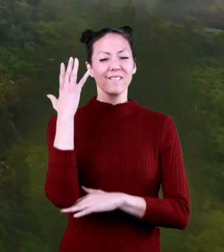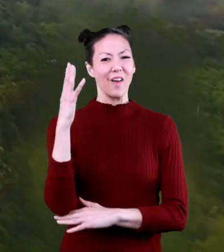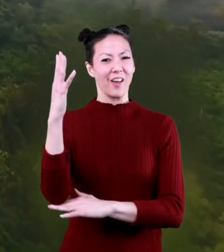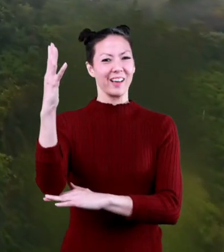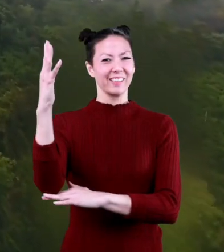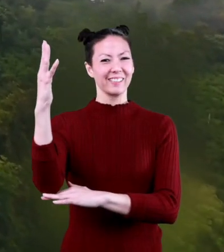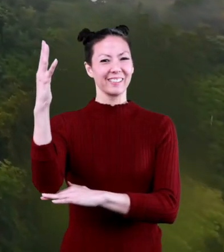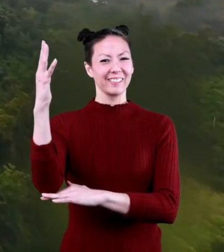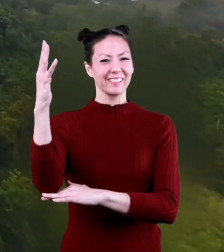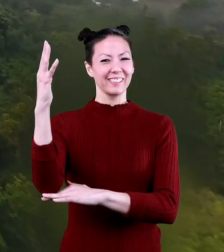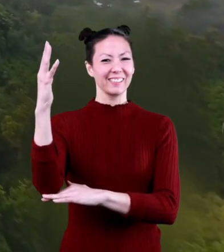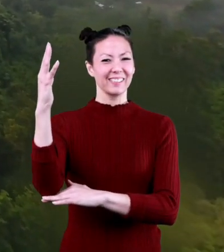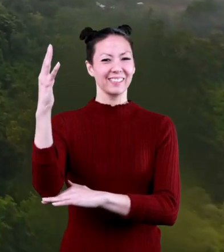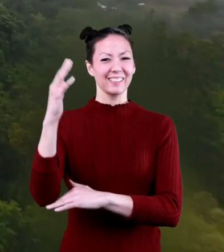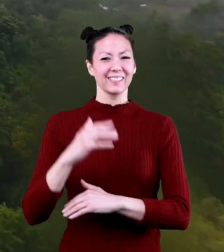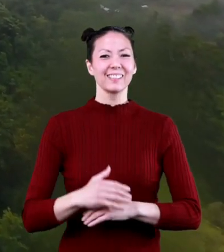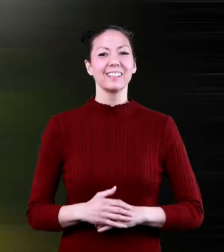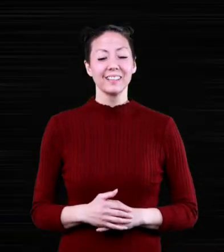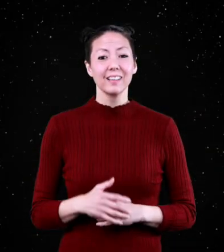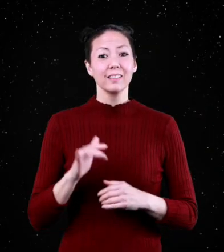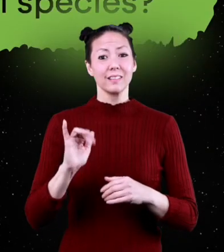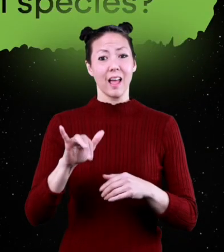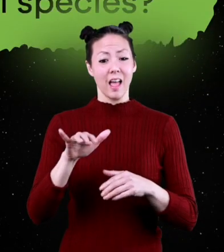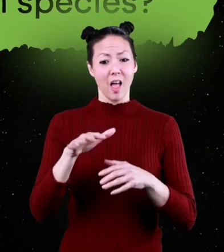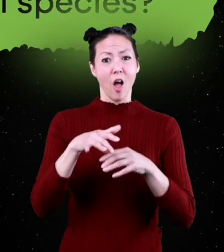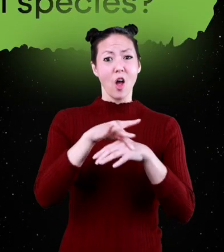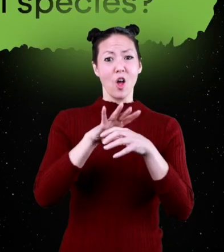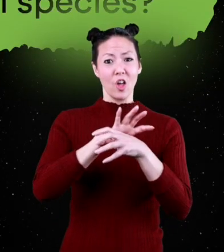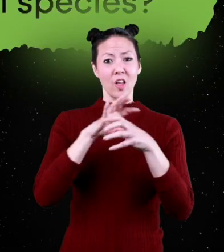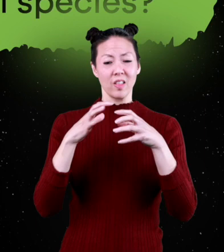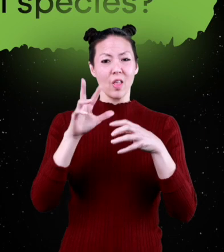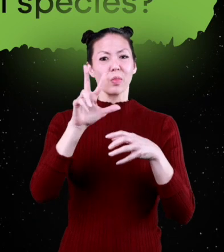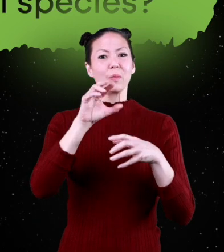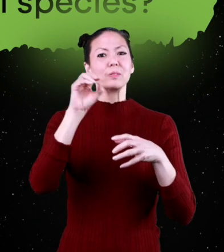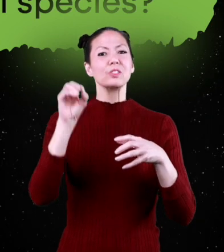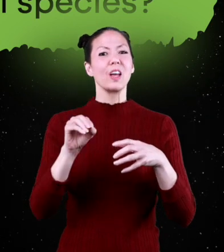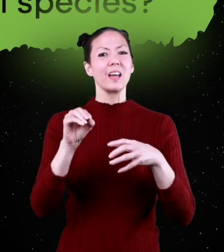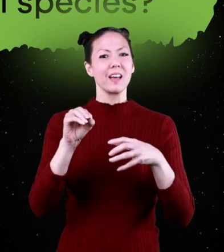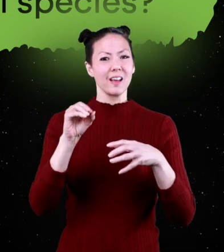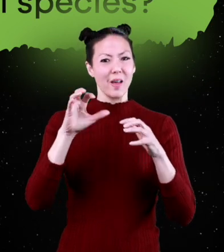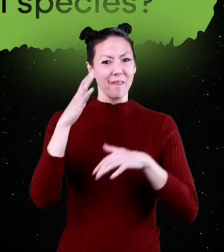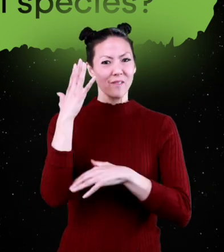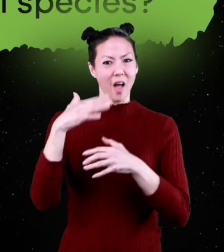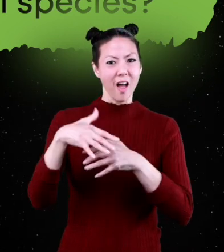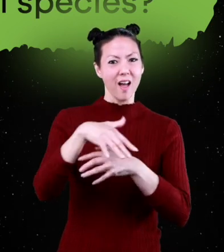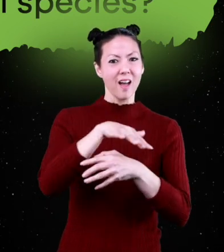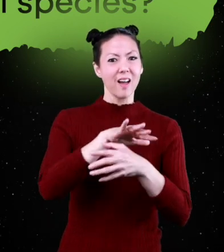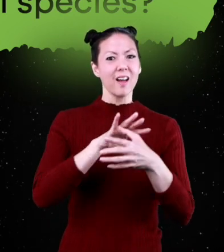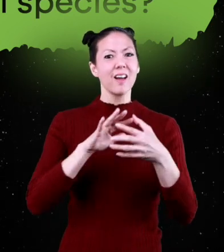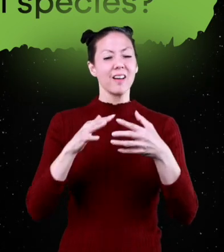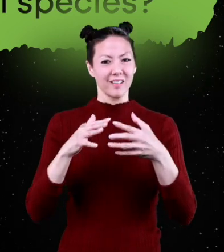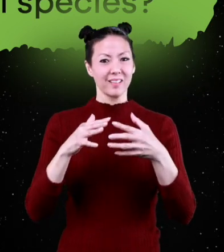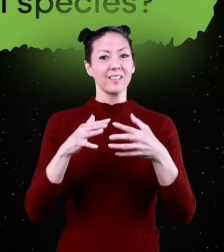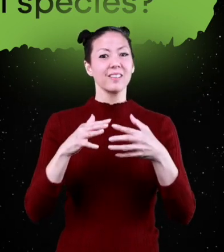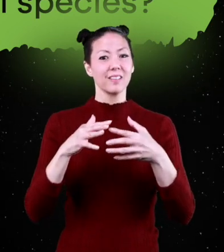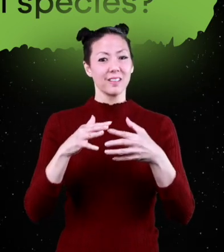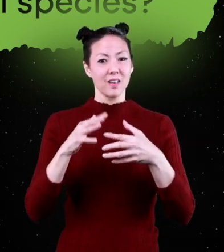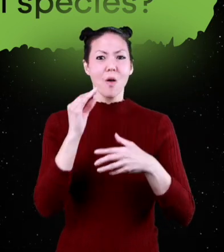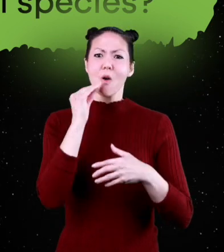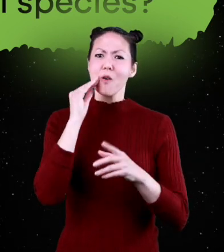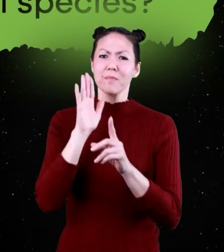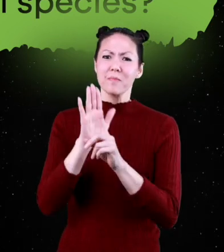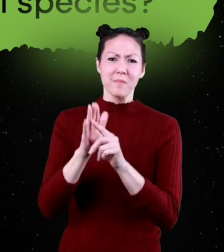Rainforests for Kids What covers less than 3% of the Earth's surface,